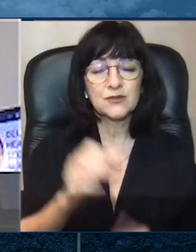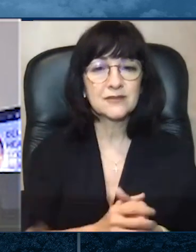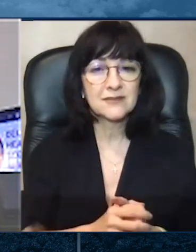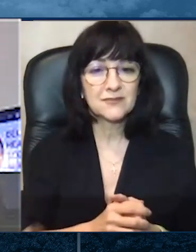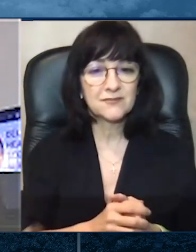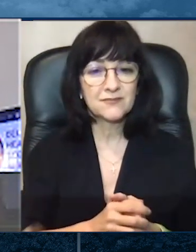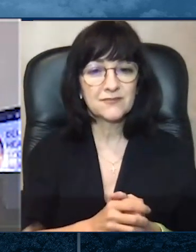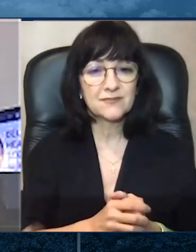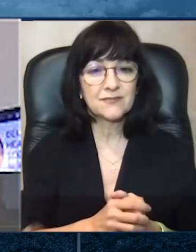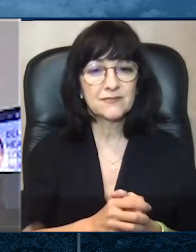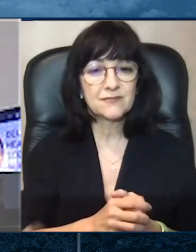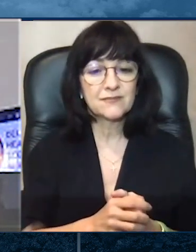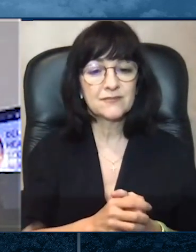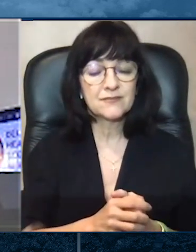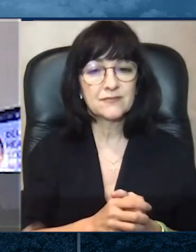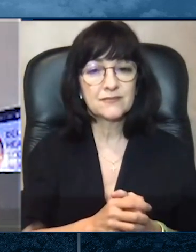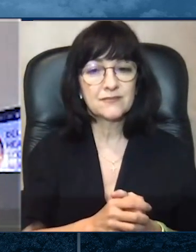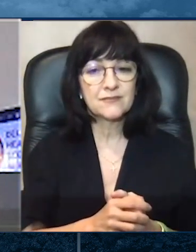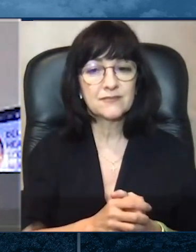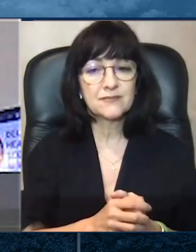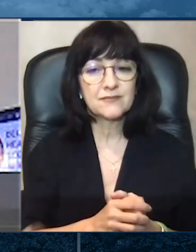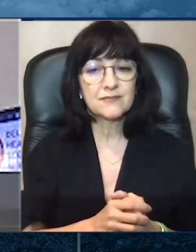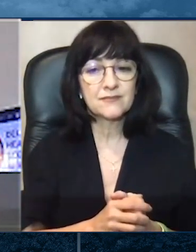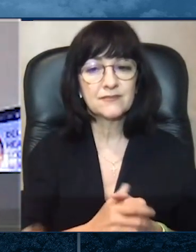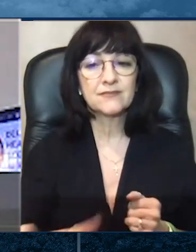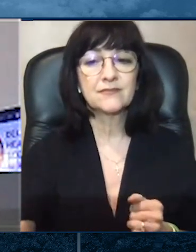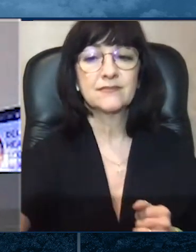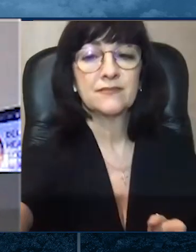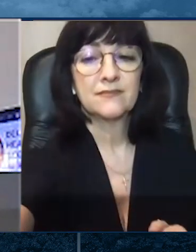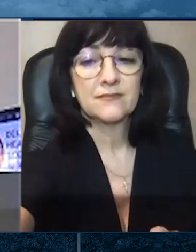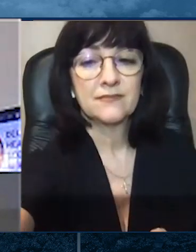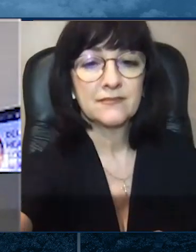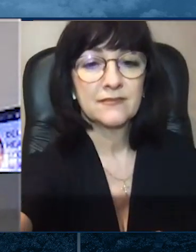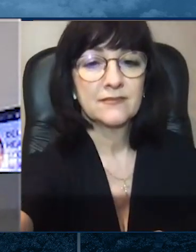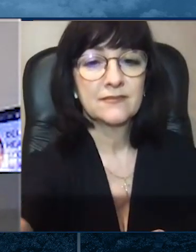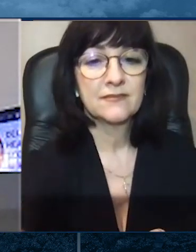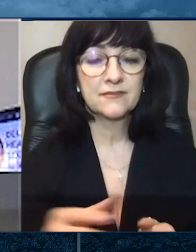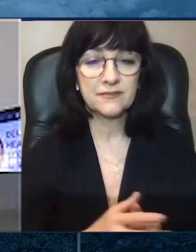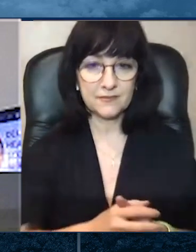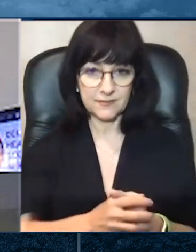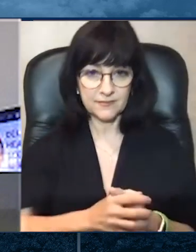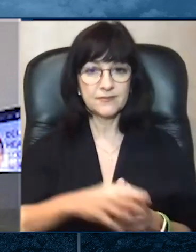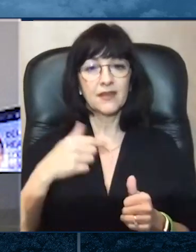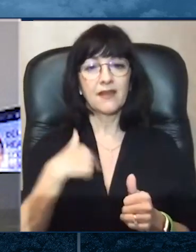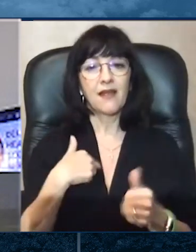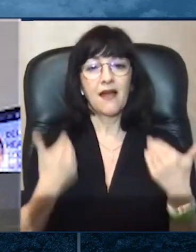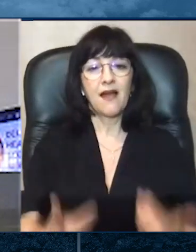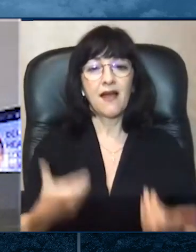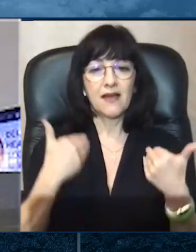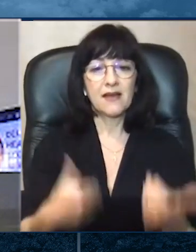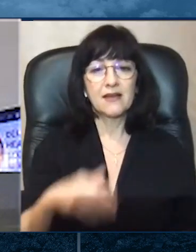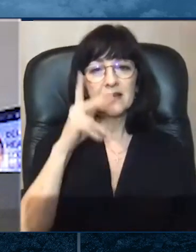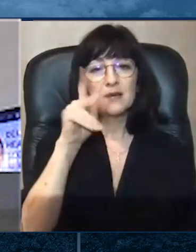Good morning. I am Cara Odom Walker, Cabinet Secretary for the Delaware Department of Health and Social Services